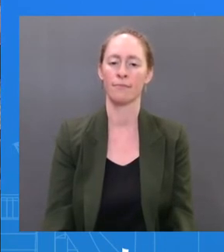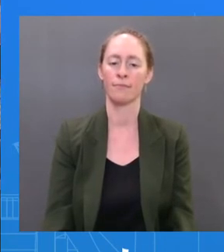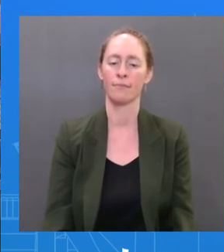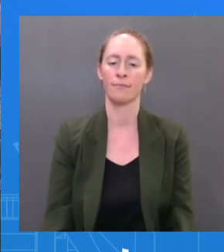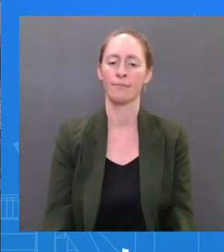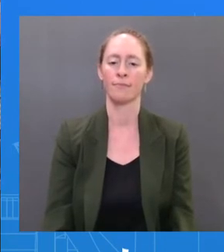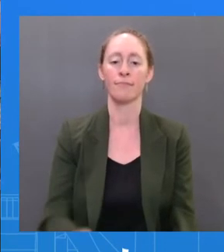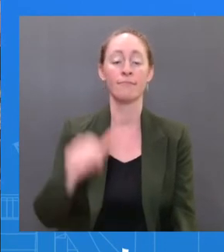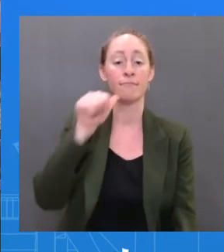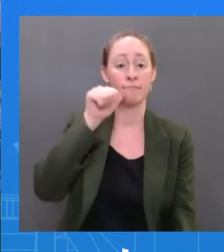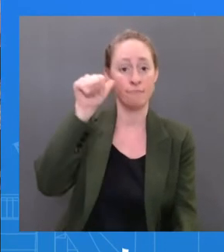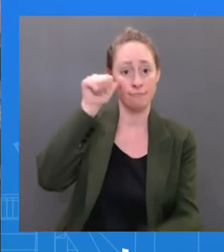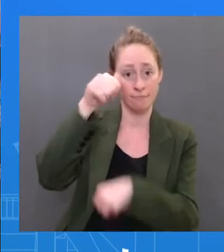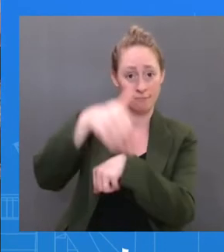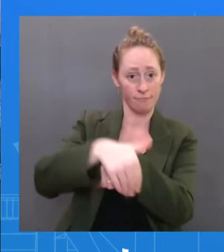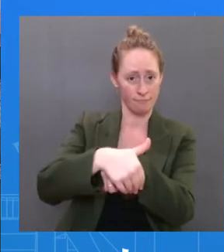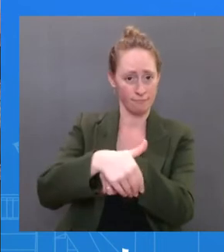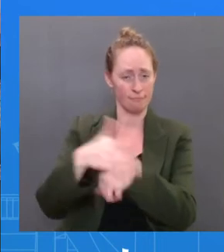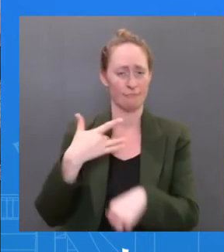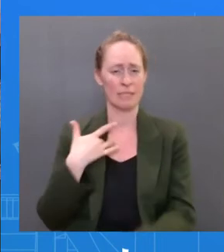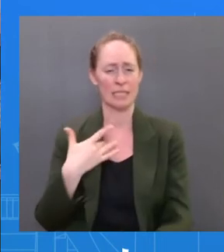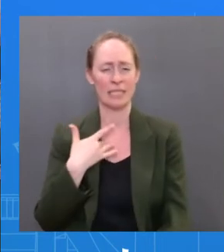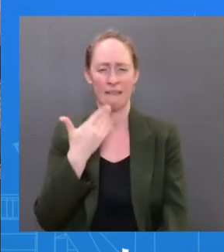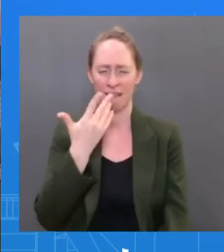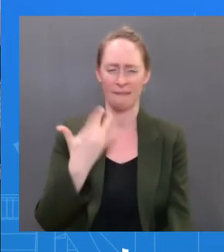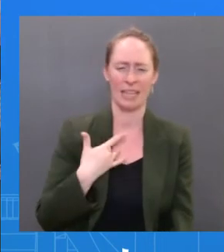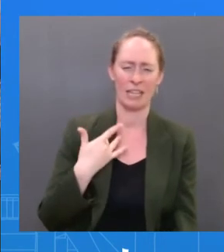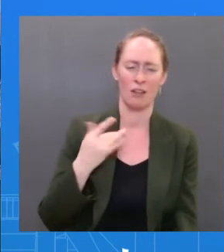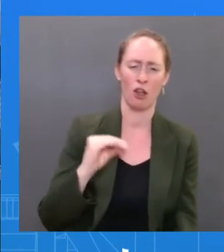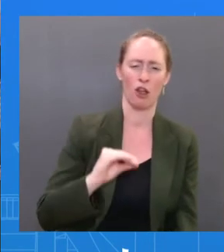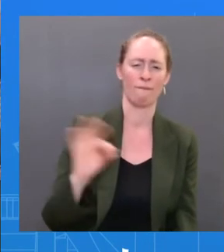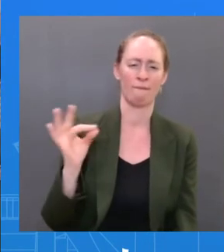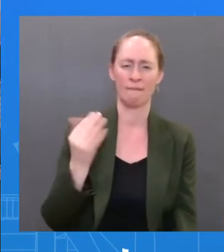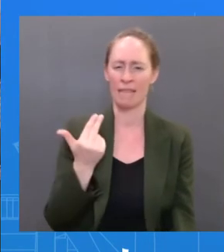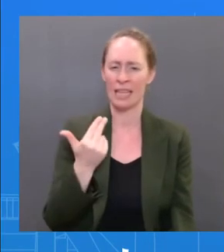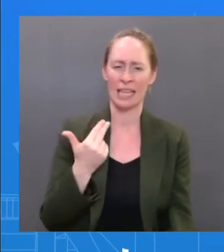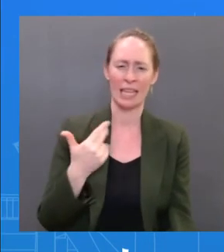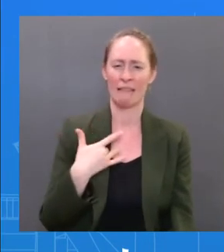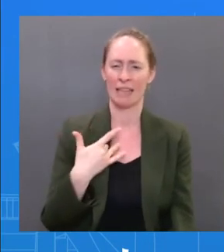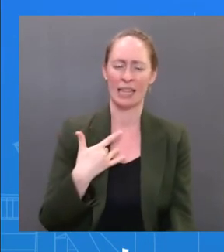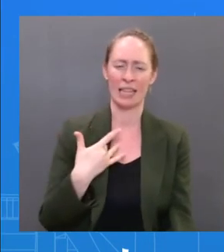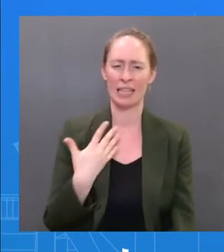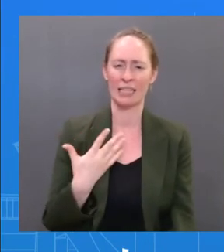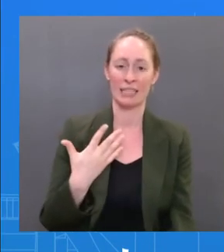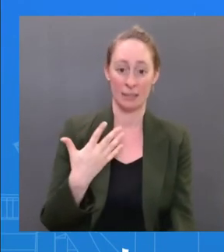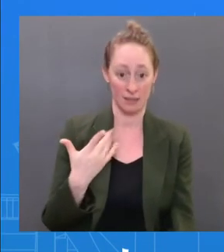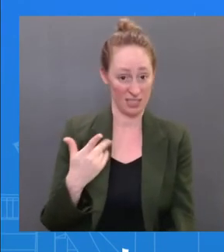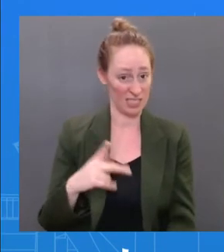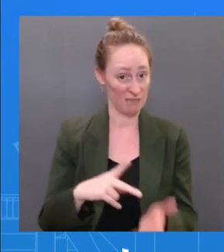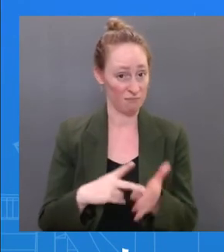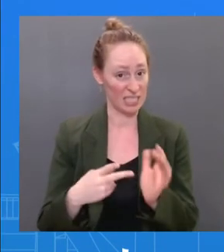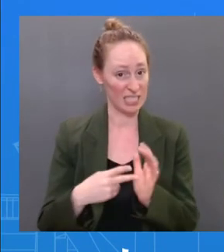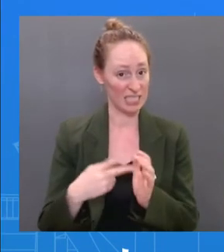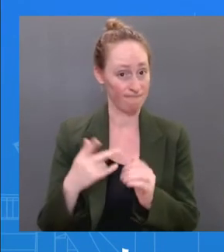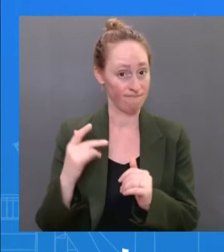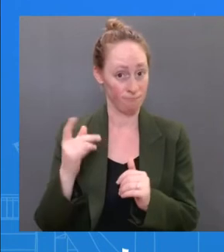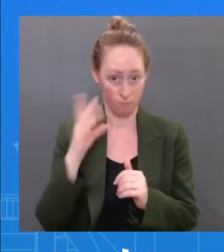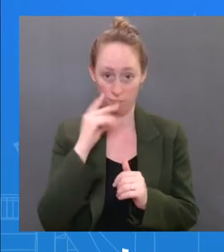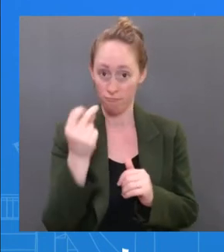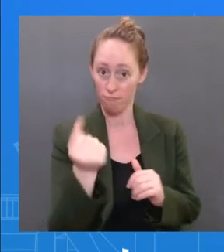isolate in line with the CDC guidelines? Dr. So, the President felt tired last night.